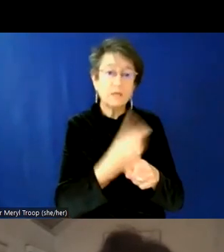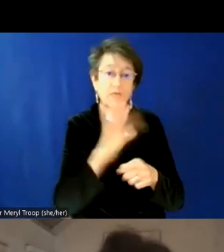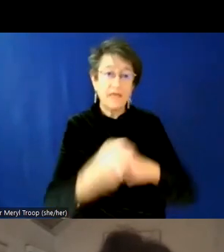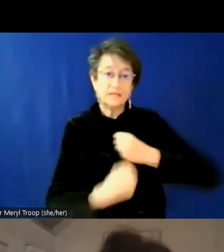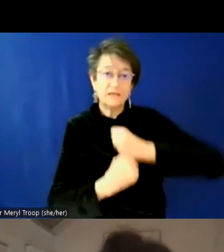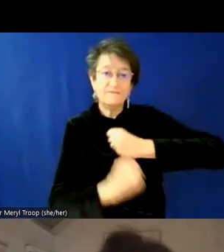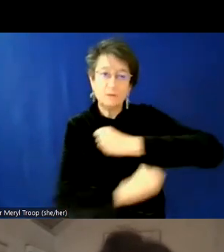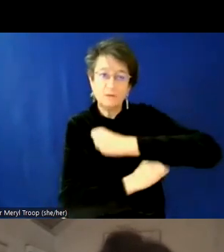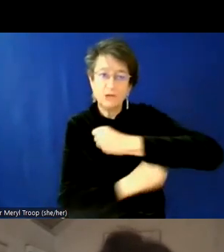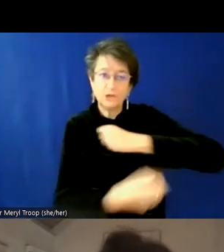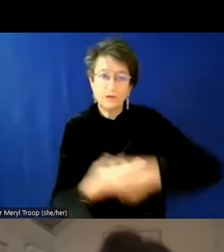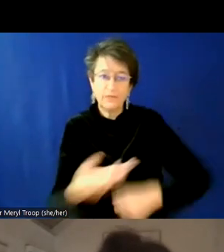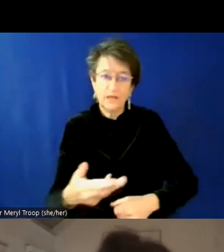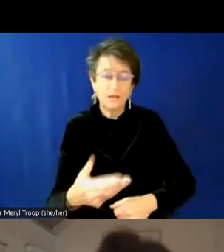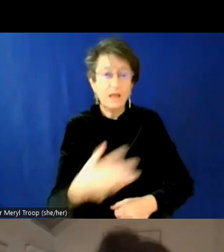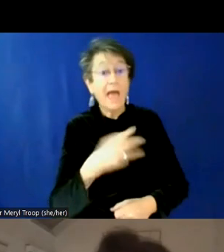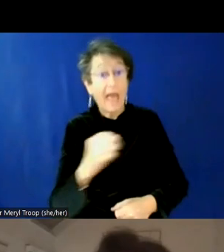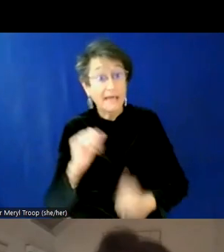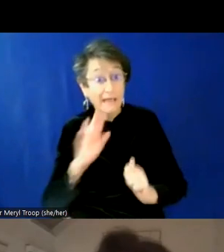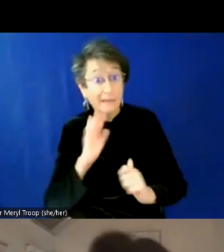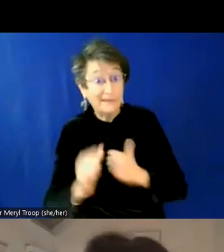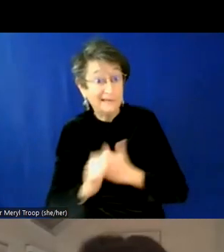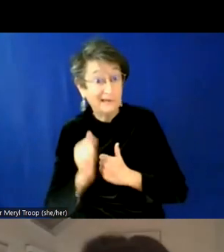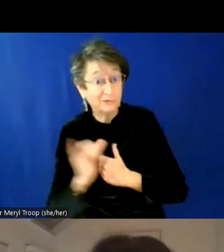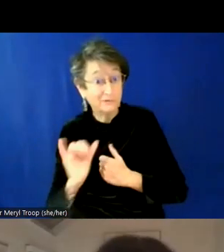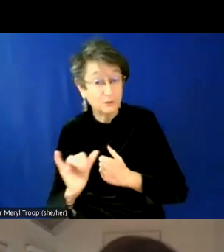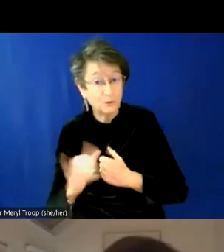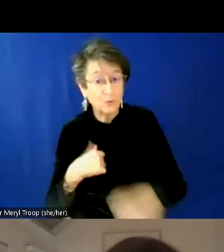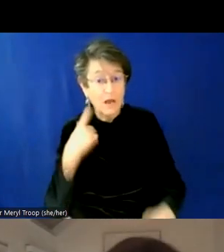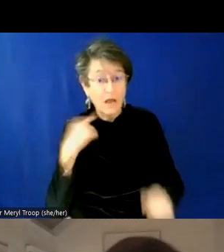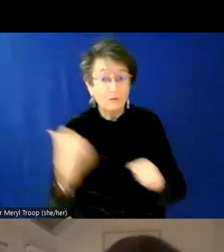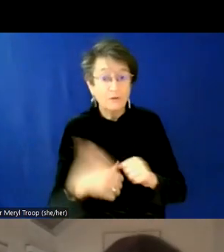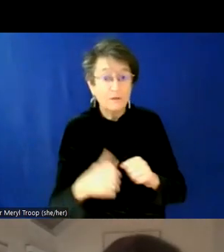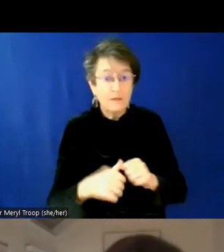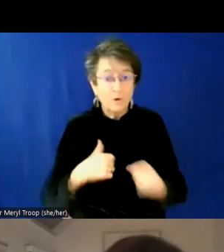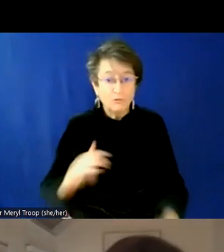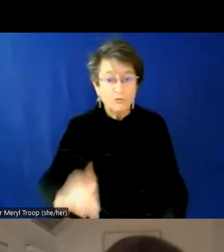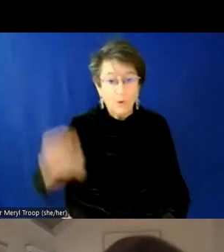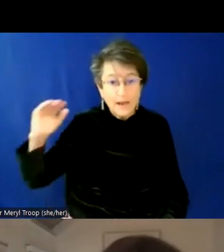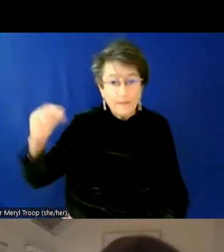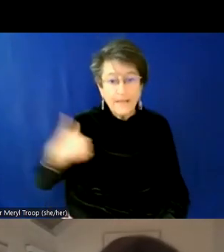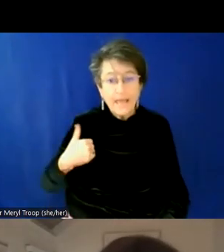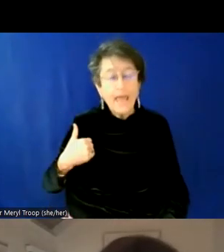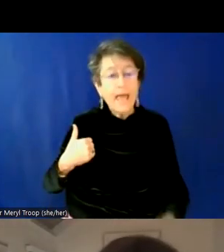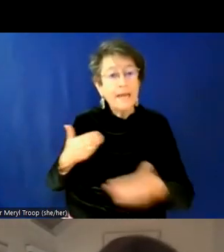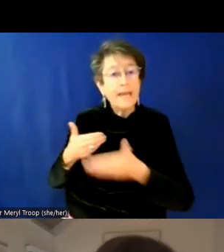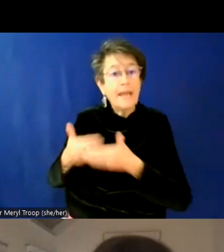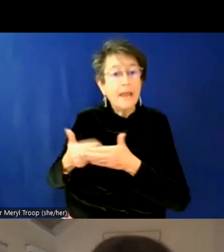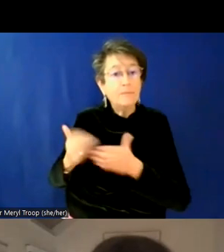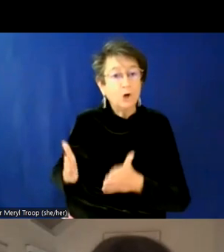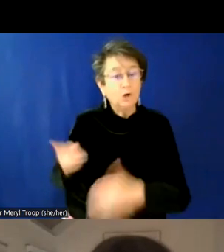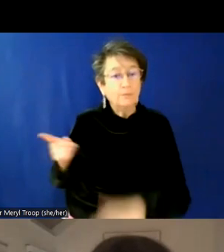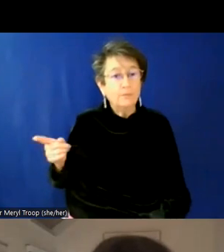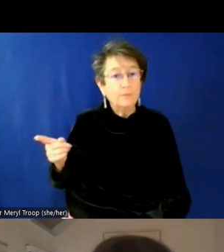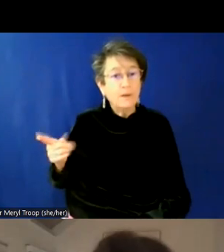thing. It's also a little bit of a minefield, right? Um, I remember growing up and we had a neighbor, um, whose mother was from